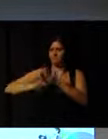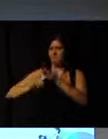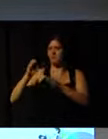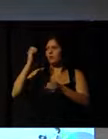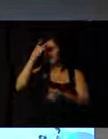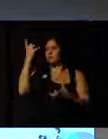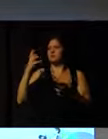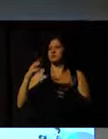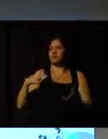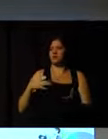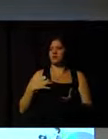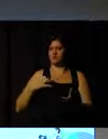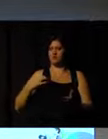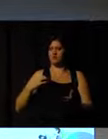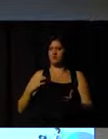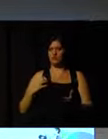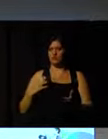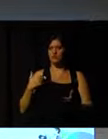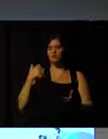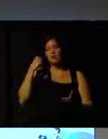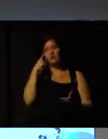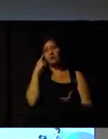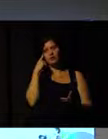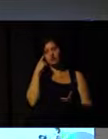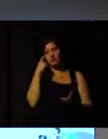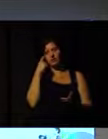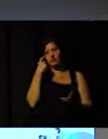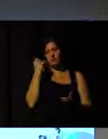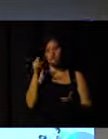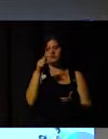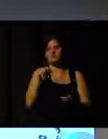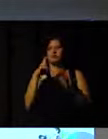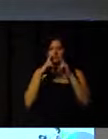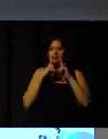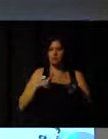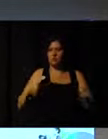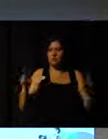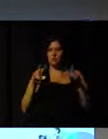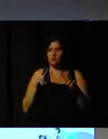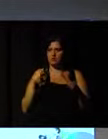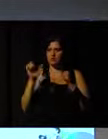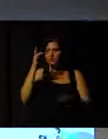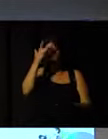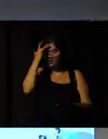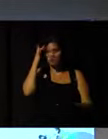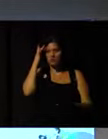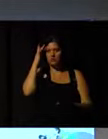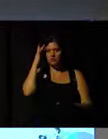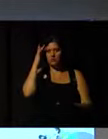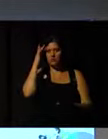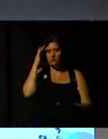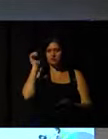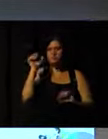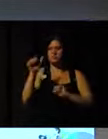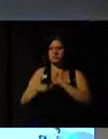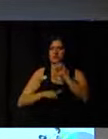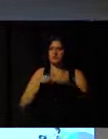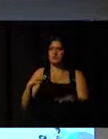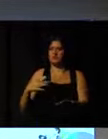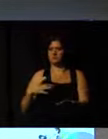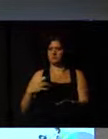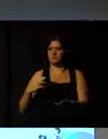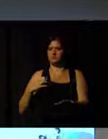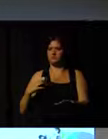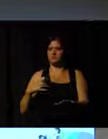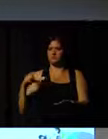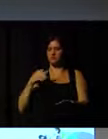wanted to be volunteers. I think if you look at the cross-section of people who did become volunteers at London 2012, it was